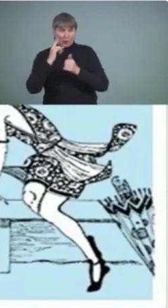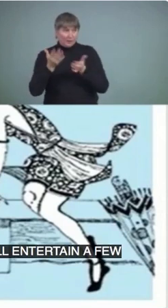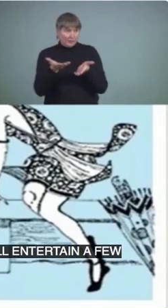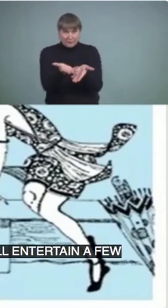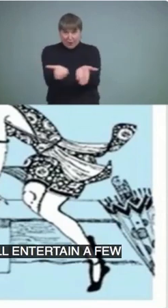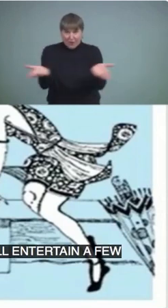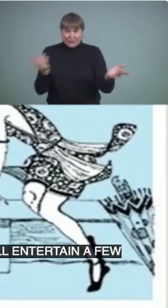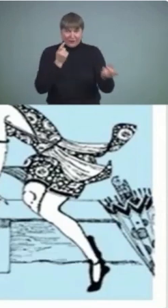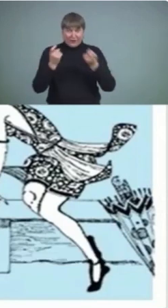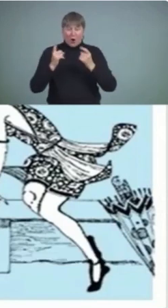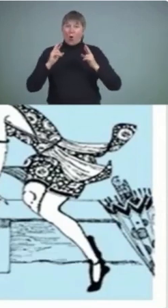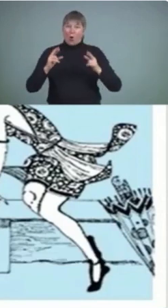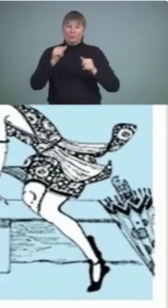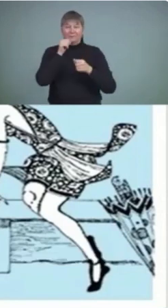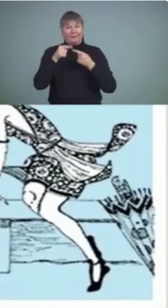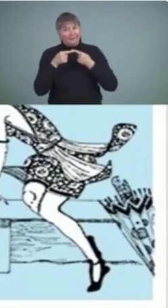too much to say.